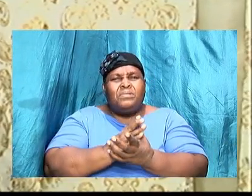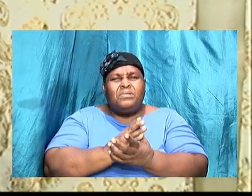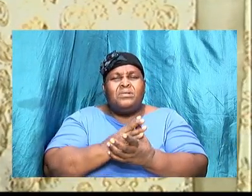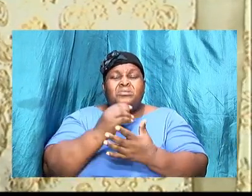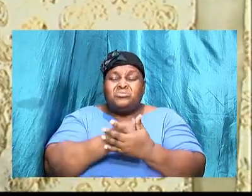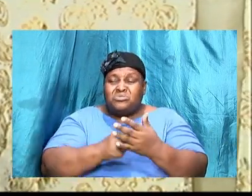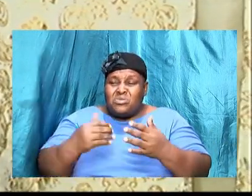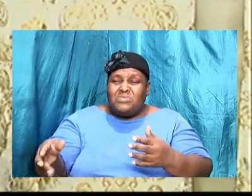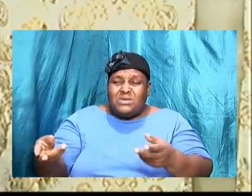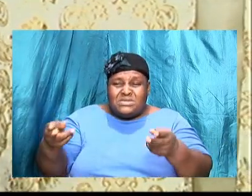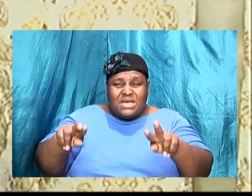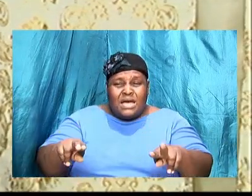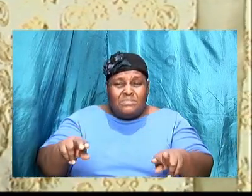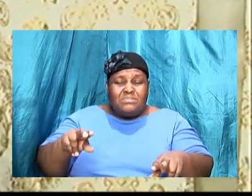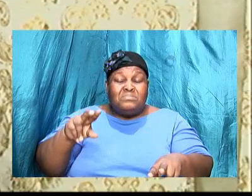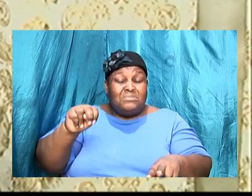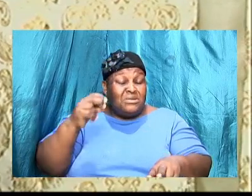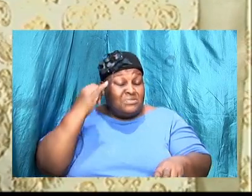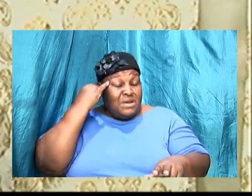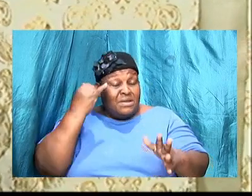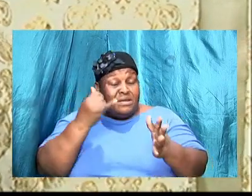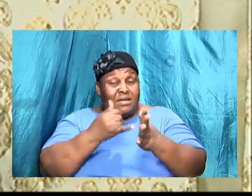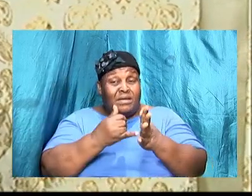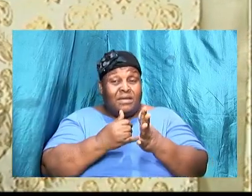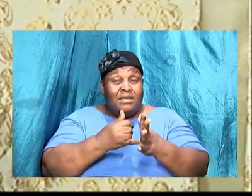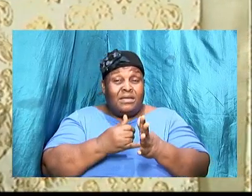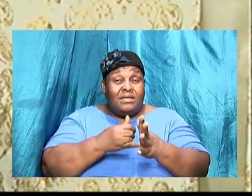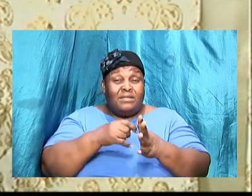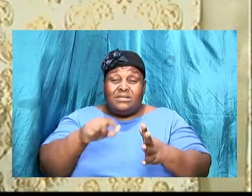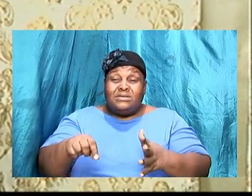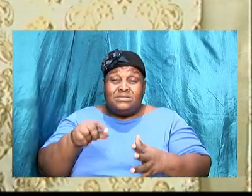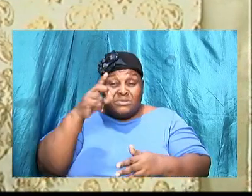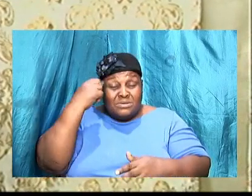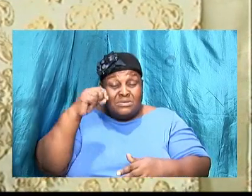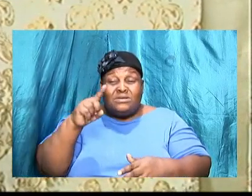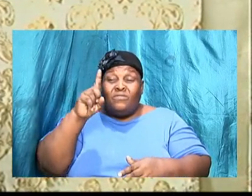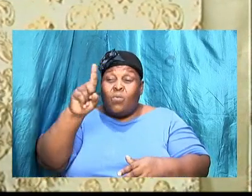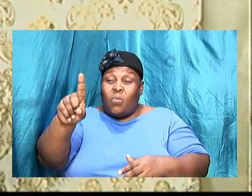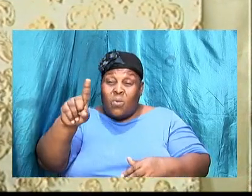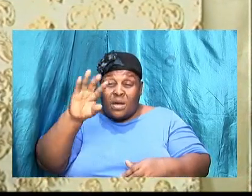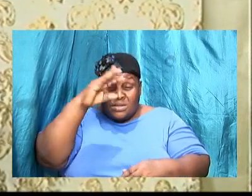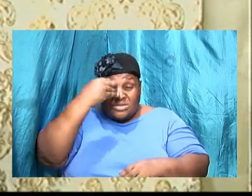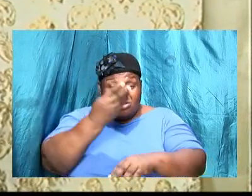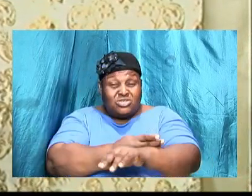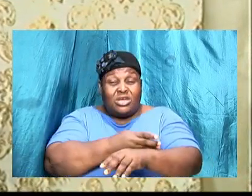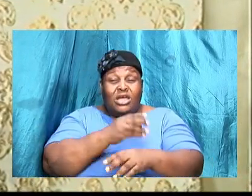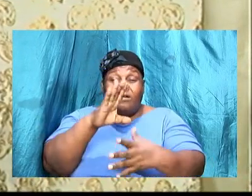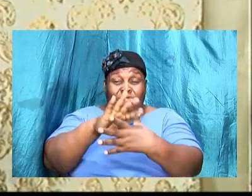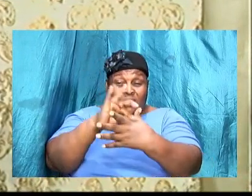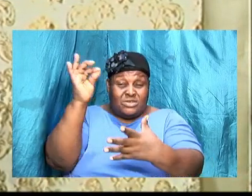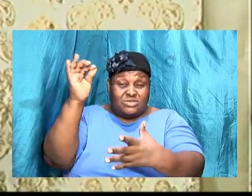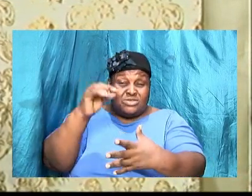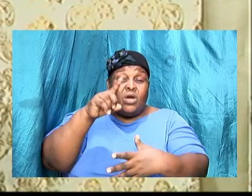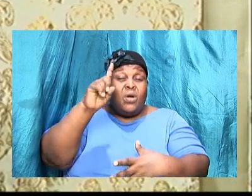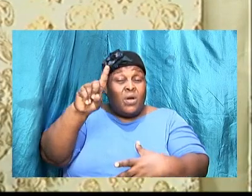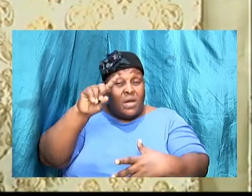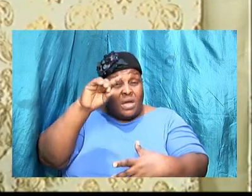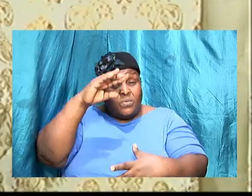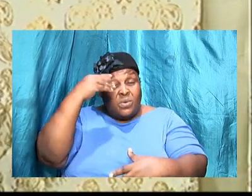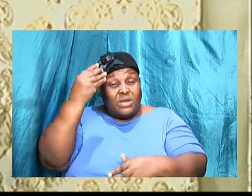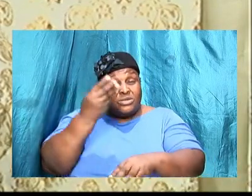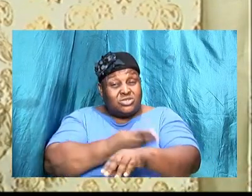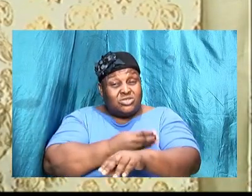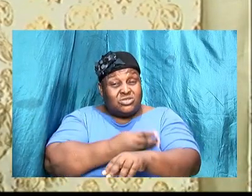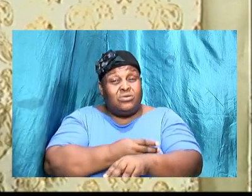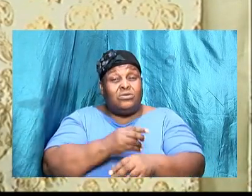identify and this is that one child was of the flesh and one child was of the